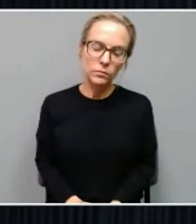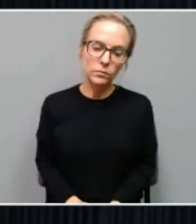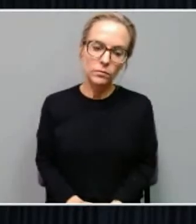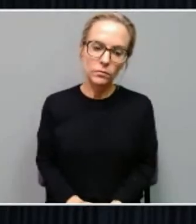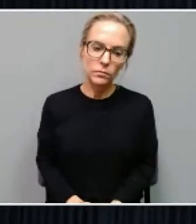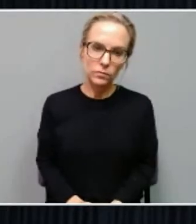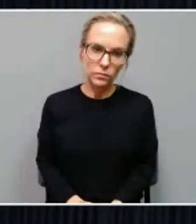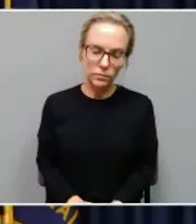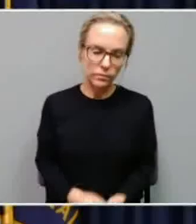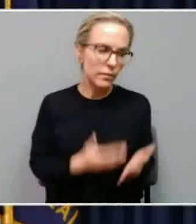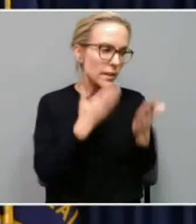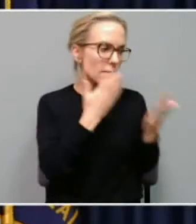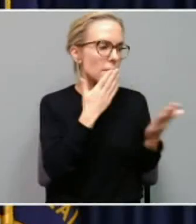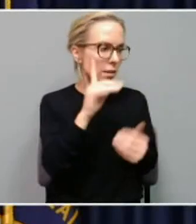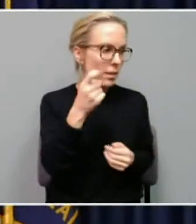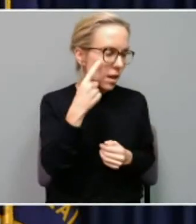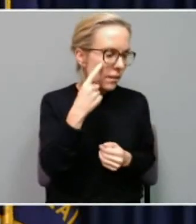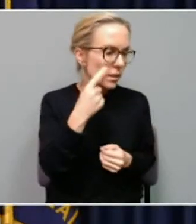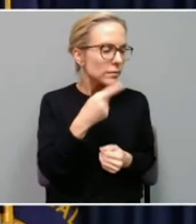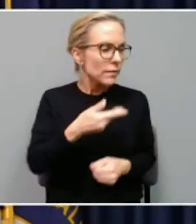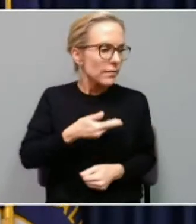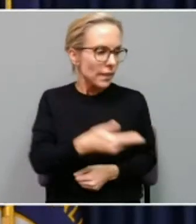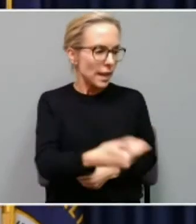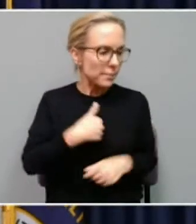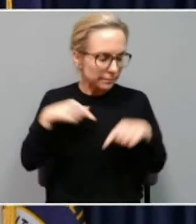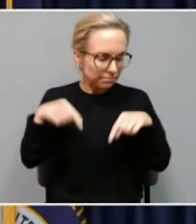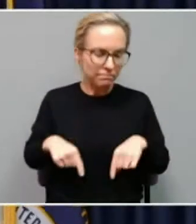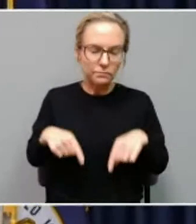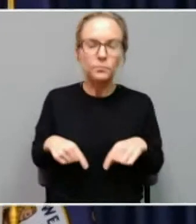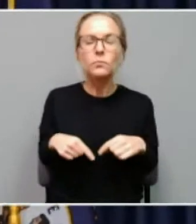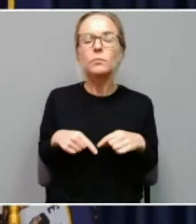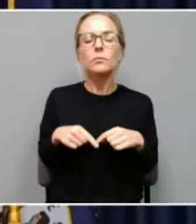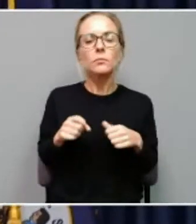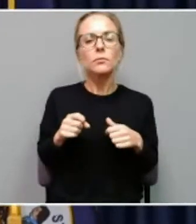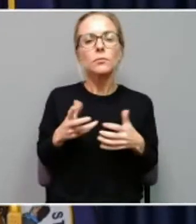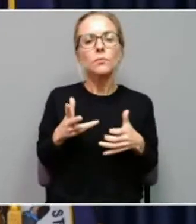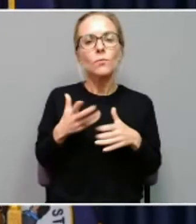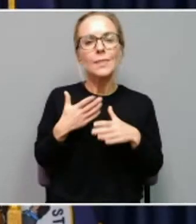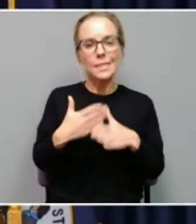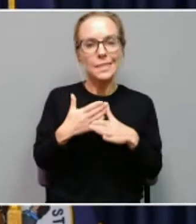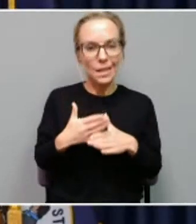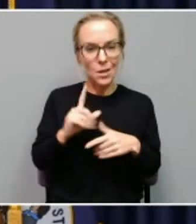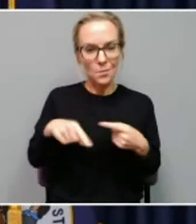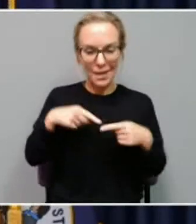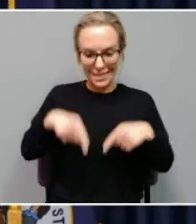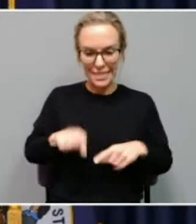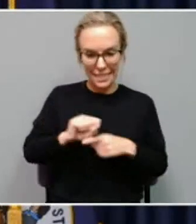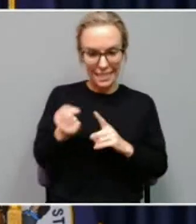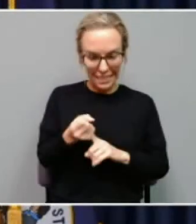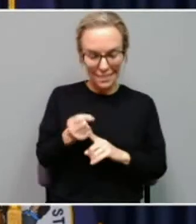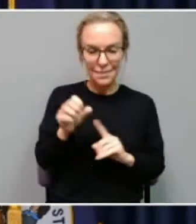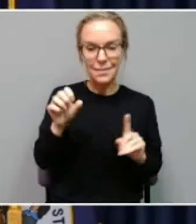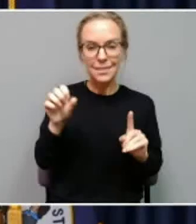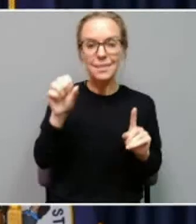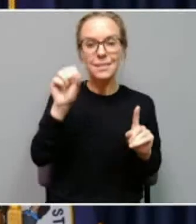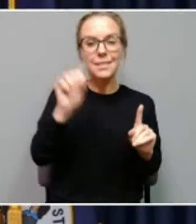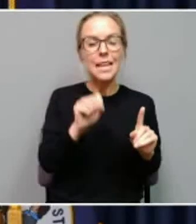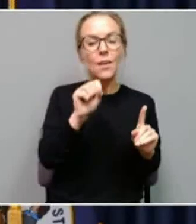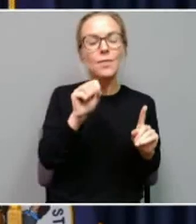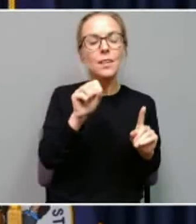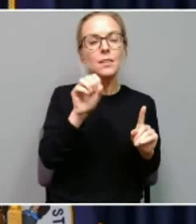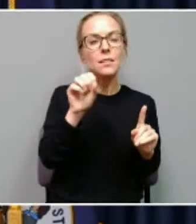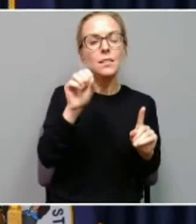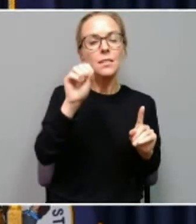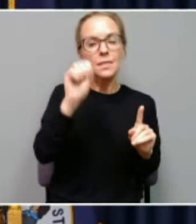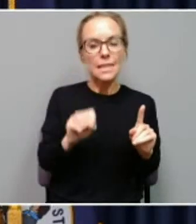Thank you, Governor, for having me today. Just wanted to share something about our situation in southeastern Kentucky. You know, we